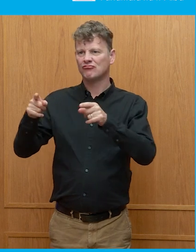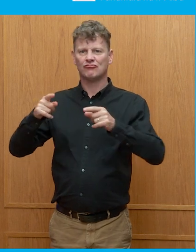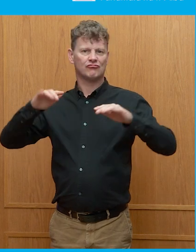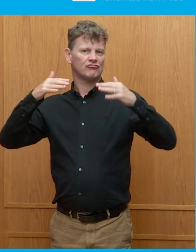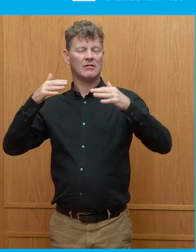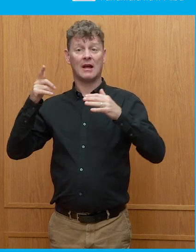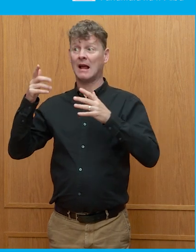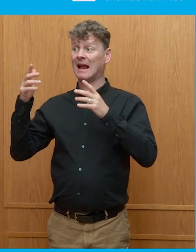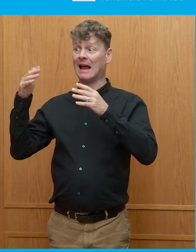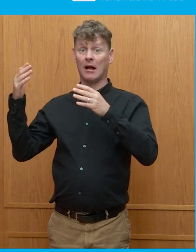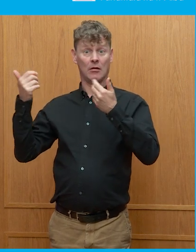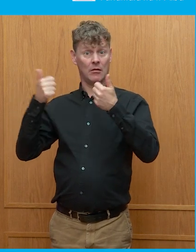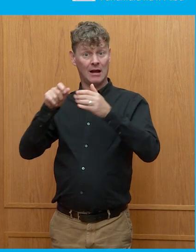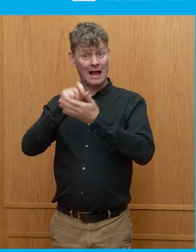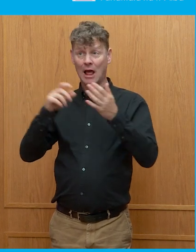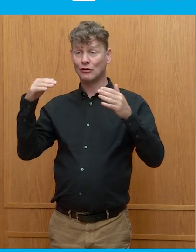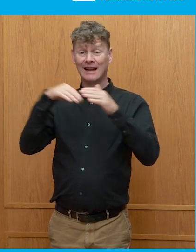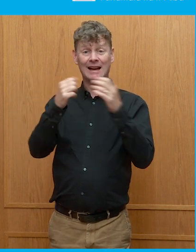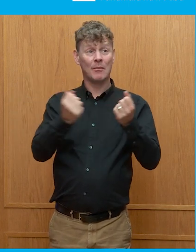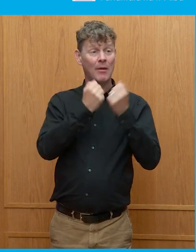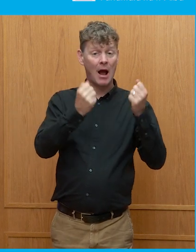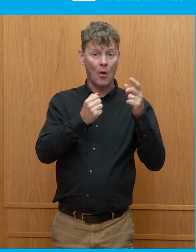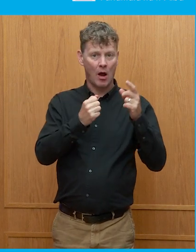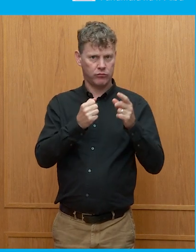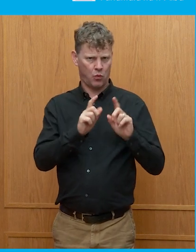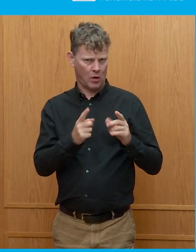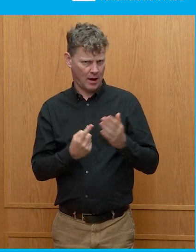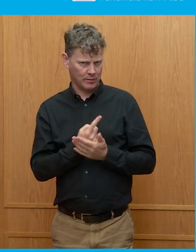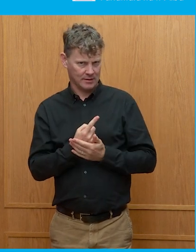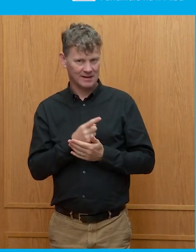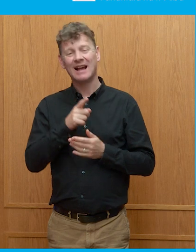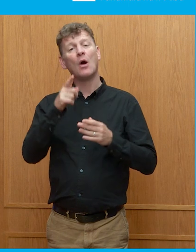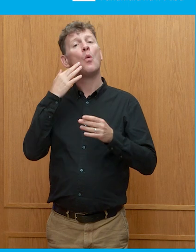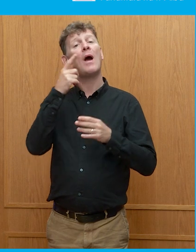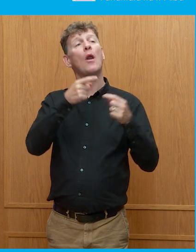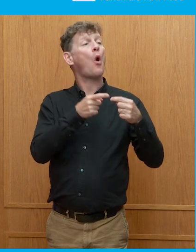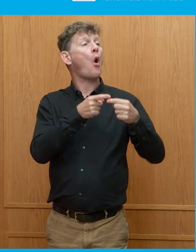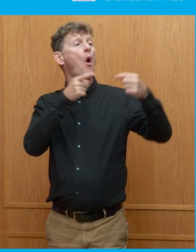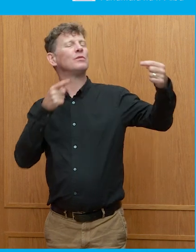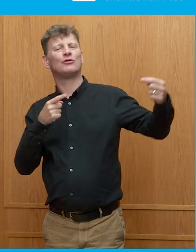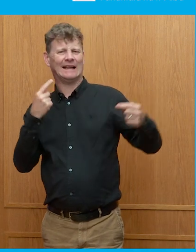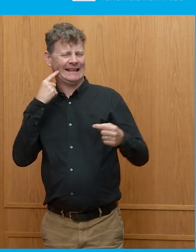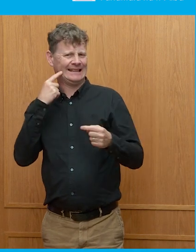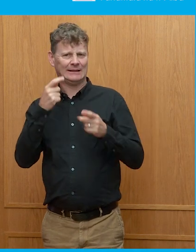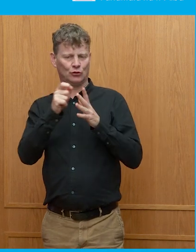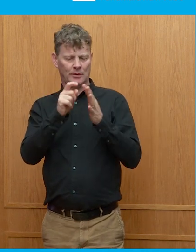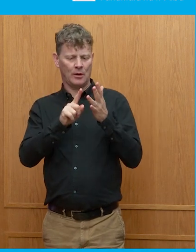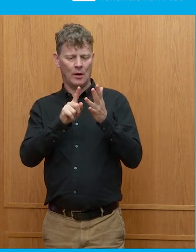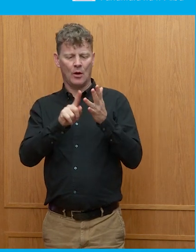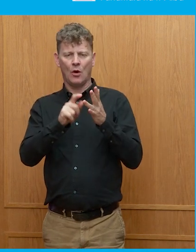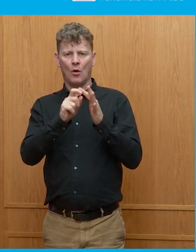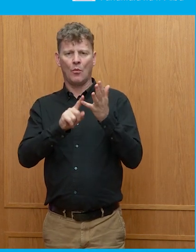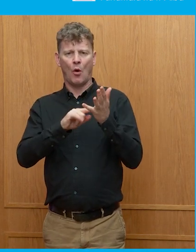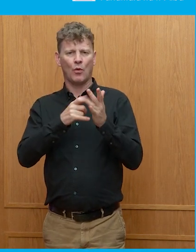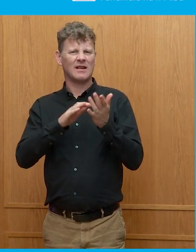opposition, it's a pretty easy case to make, right? Because populism is very, very black and